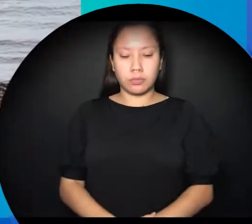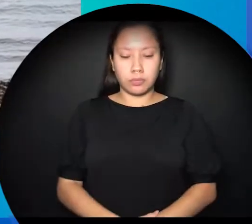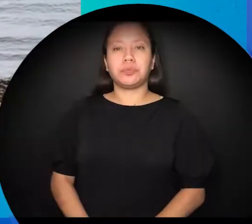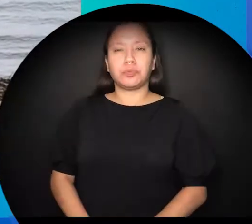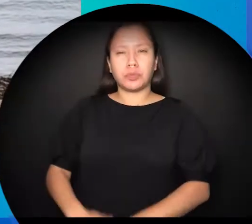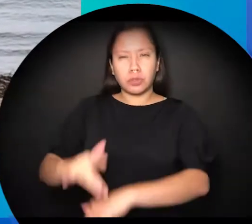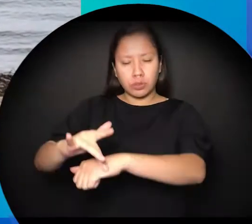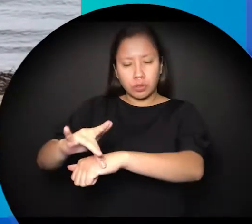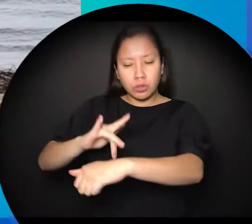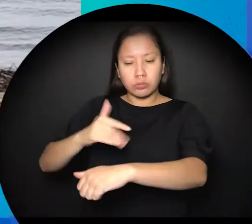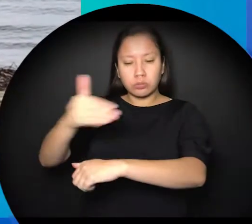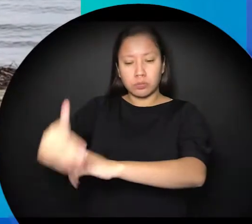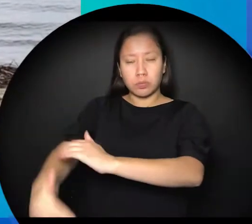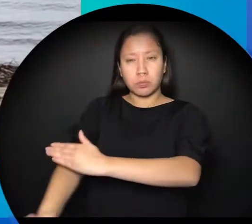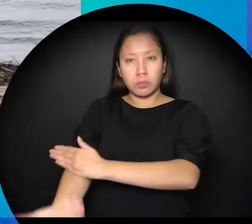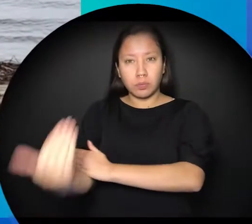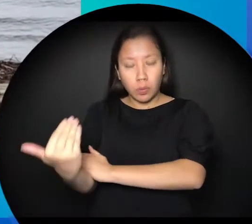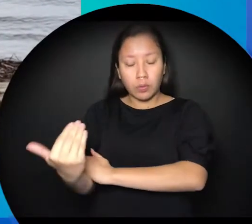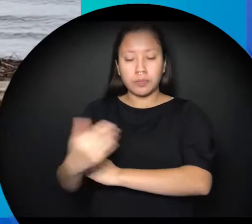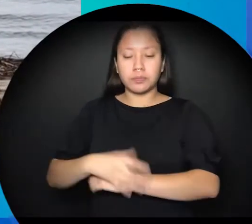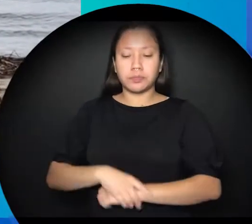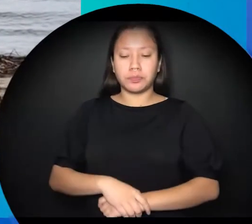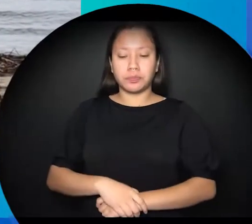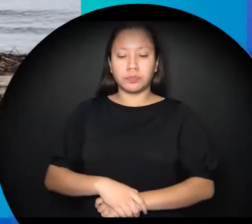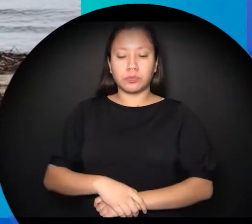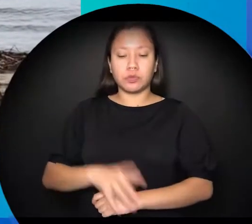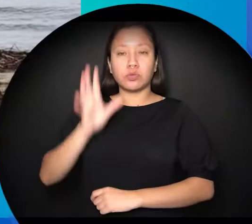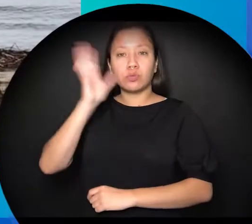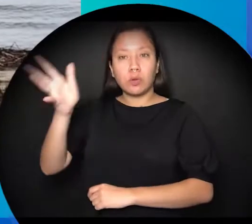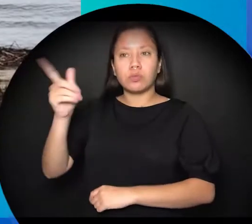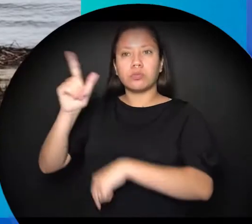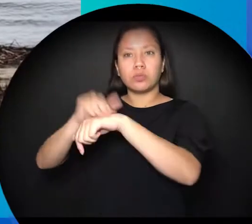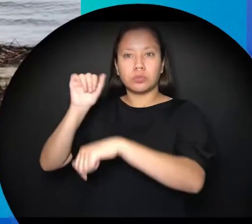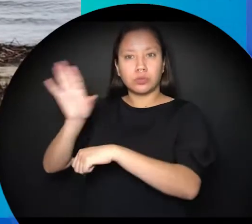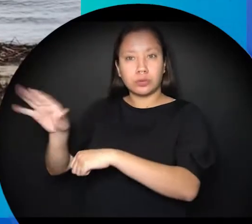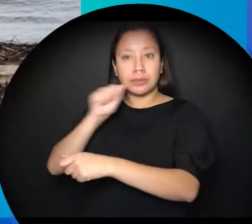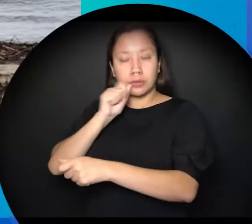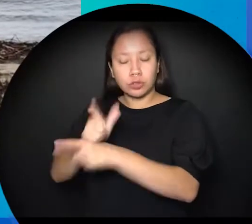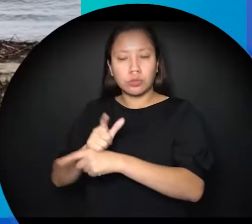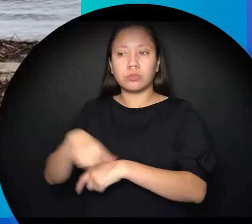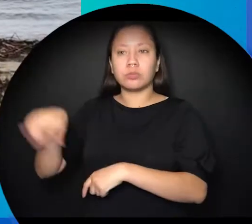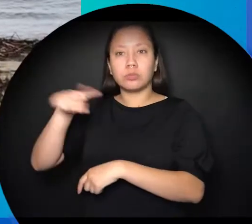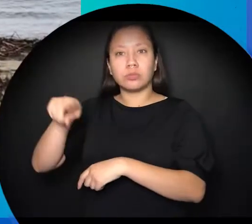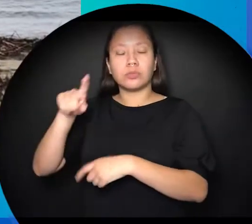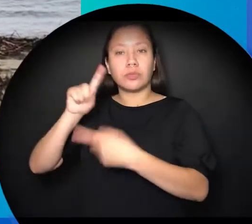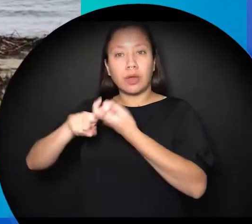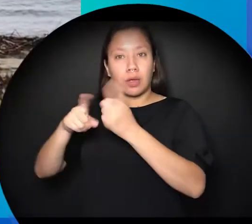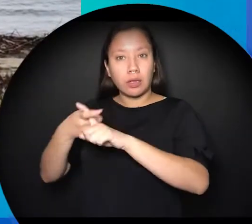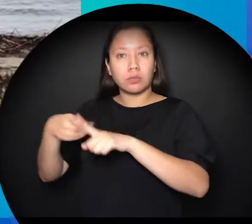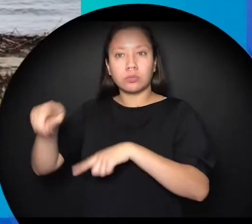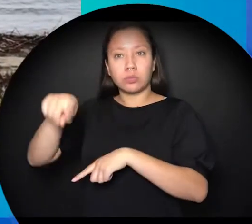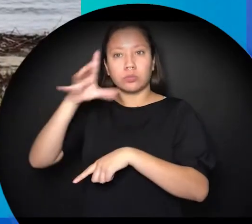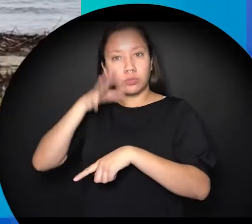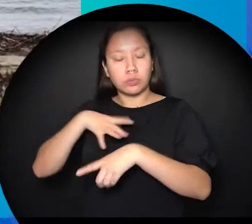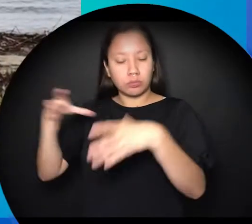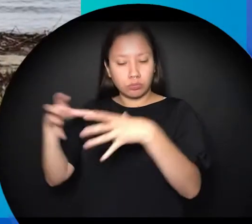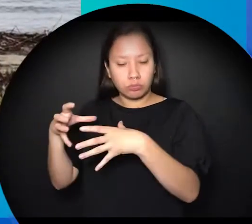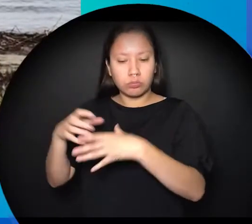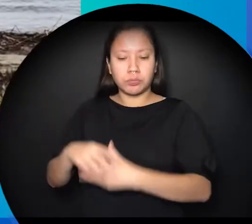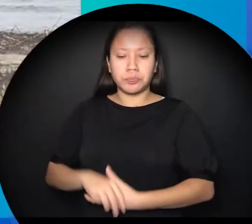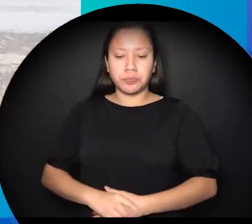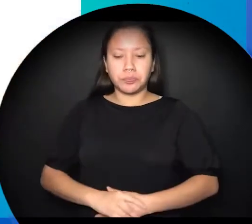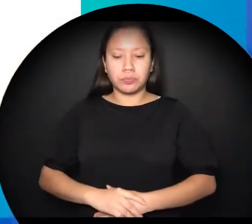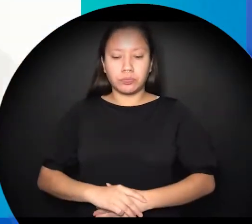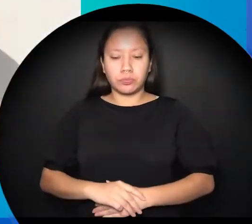my lifetime the day will come when an ounce of water costs more than an ounce of gold what are you going to do about it